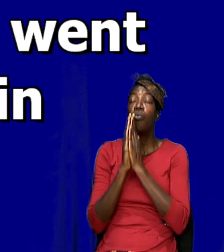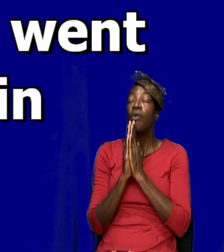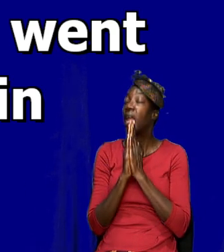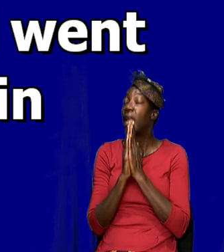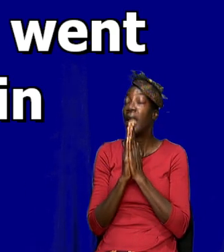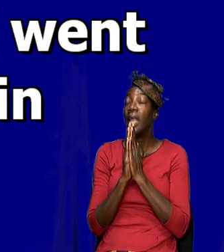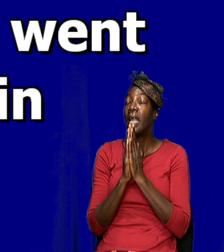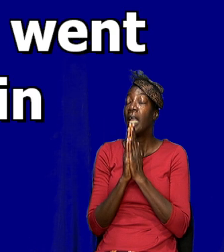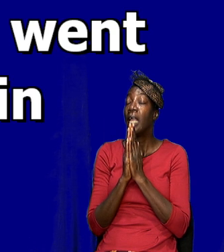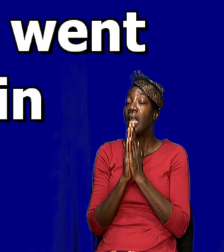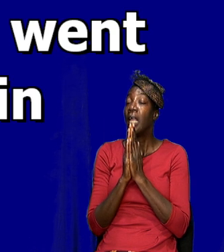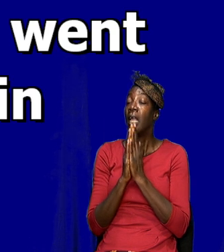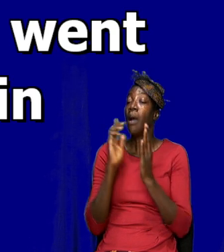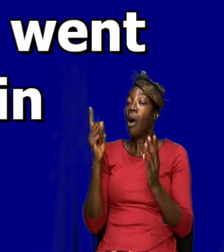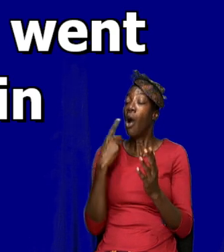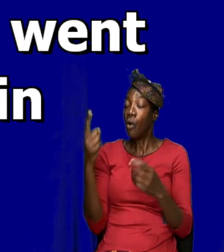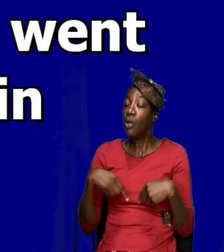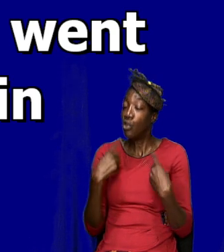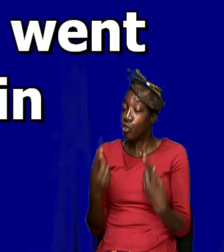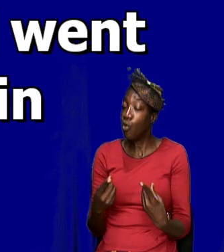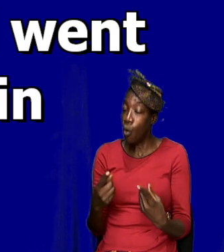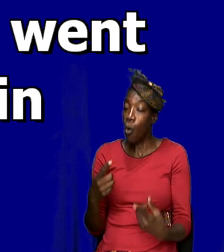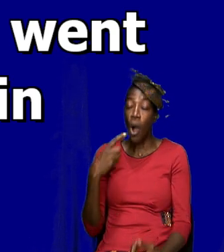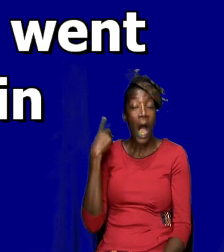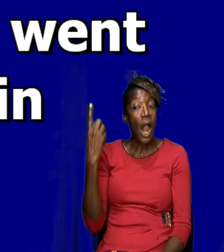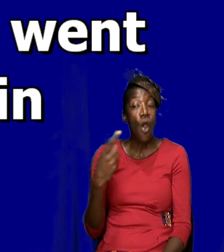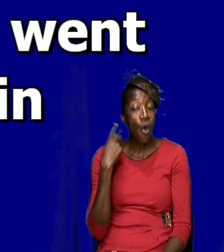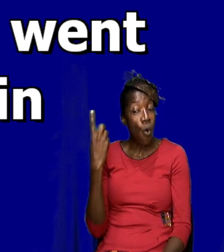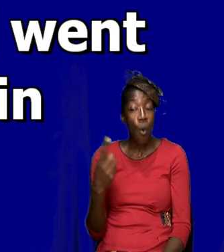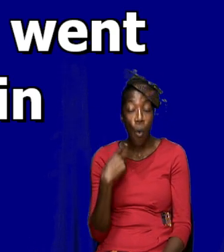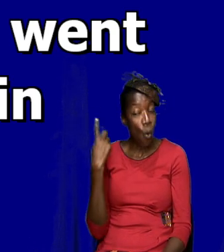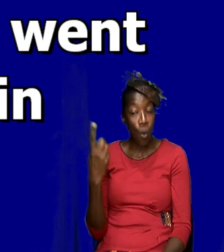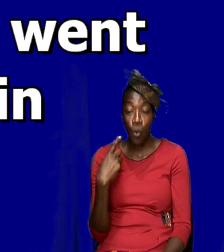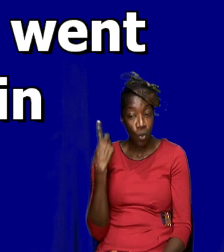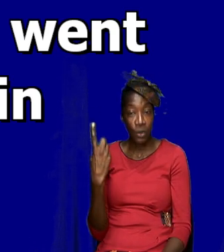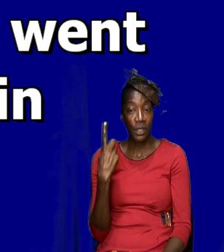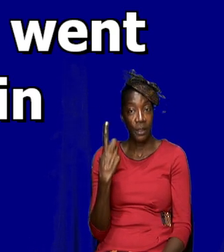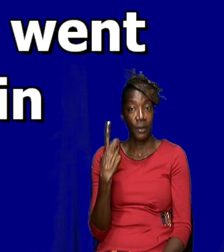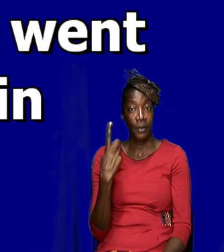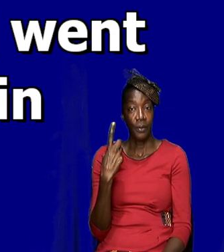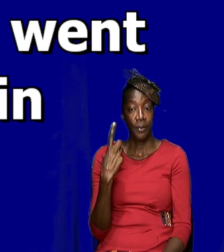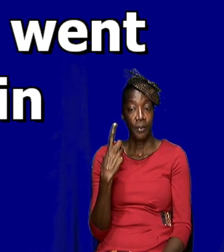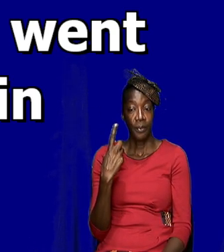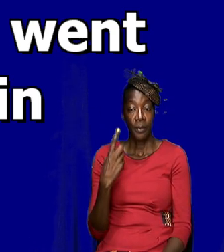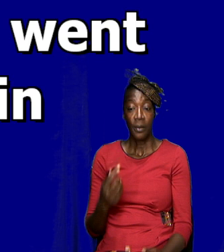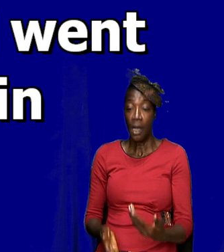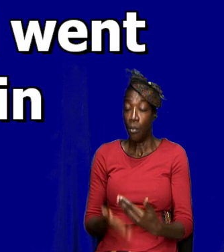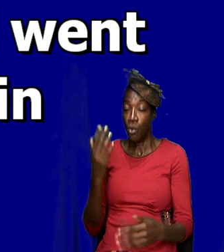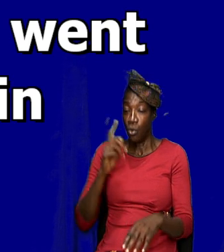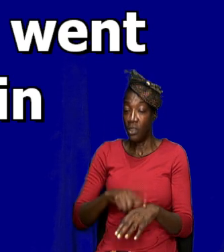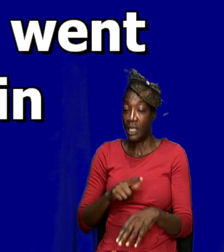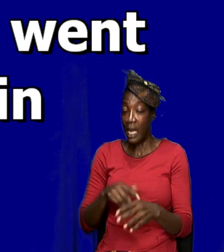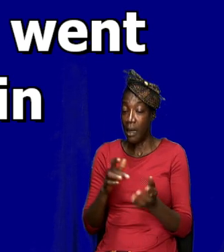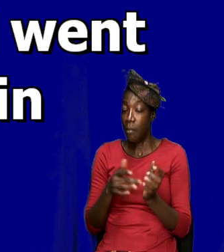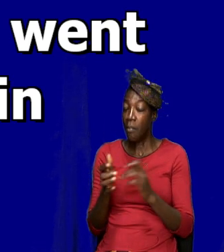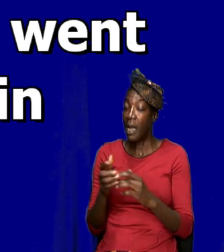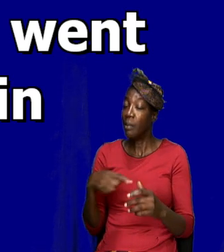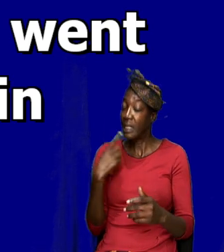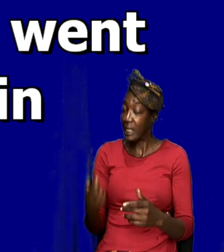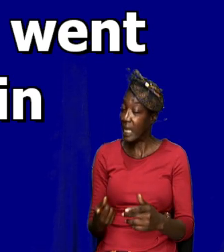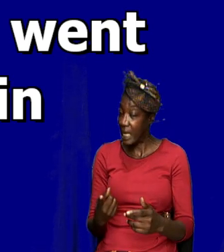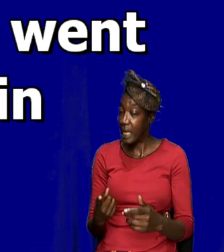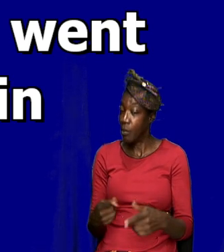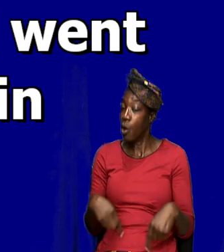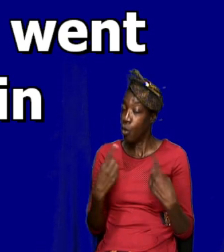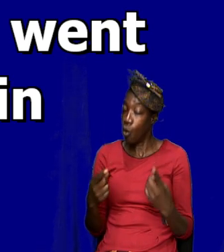goes alone. He didn't even, most of the time the Bible says, describe him as going alone, didn't